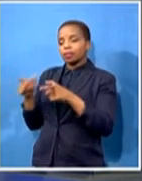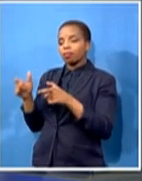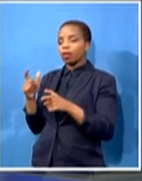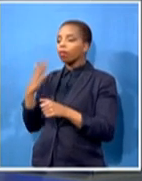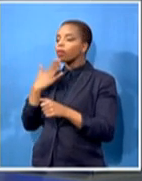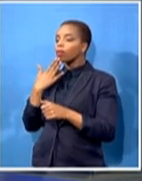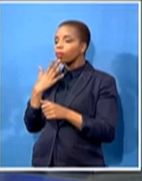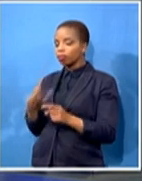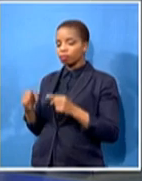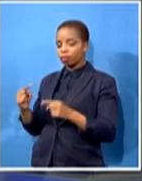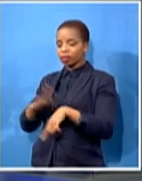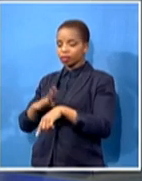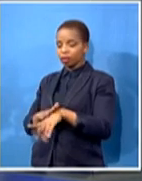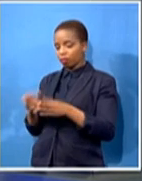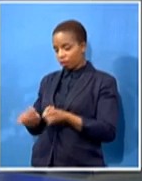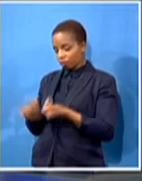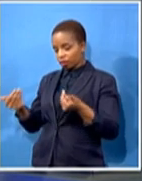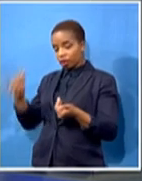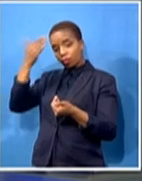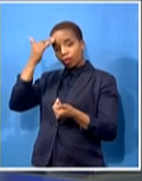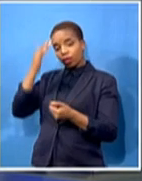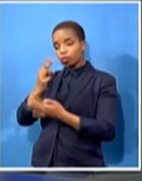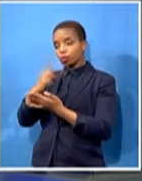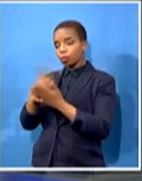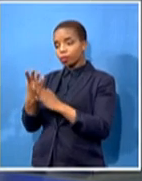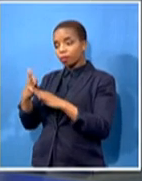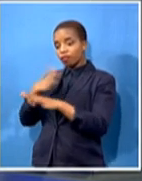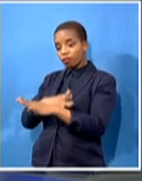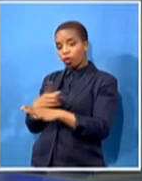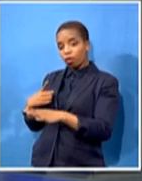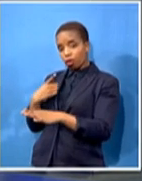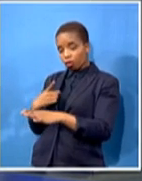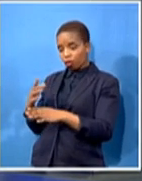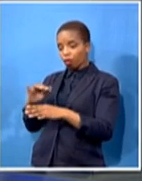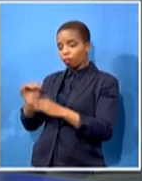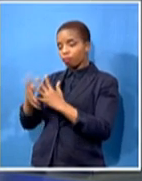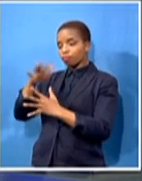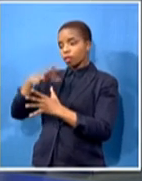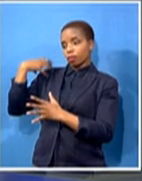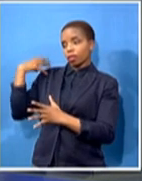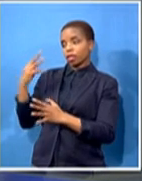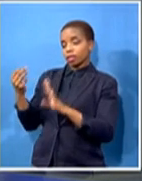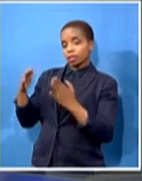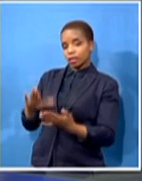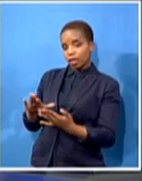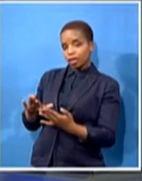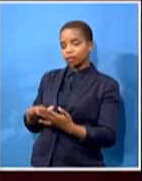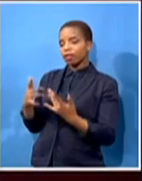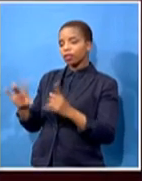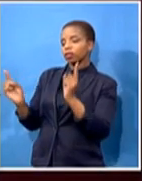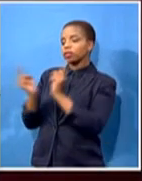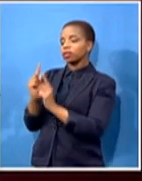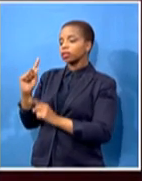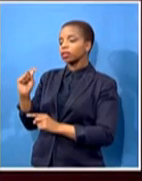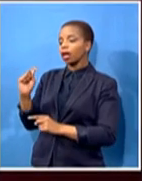two weeks before his death, he had met with ANC president then, Oliver Tambo. Well, yes, he was one of